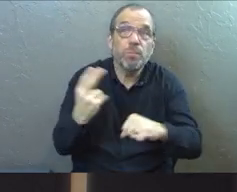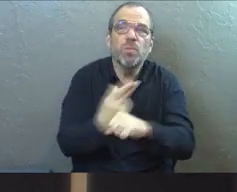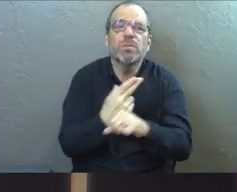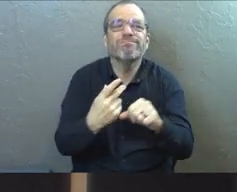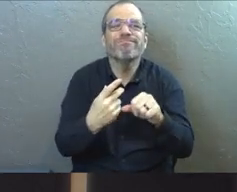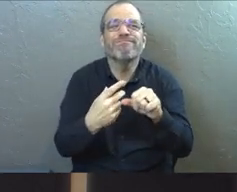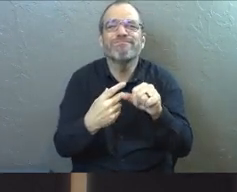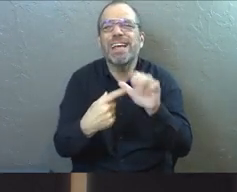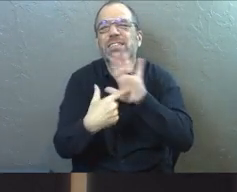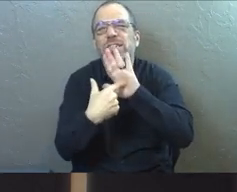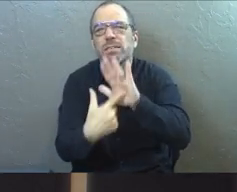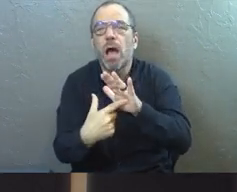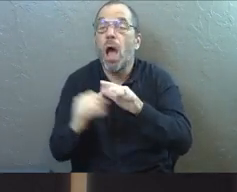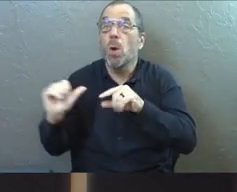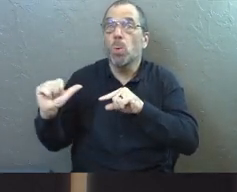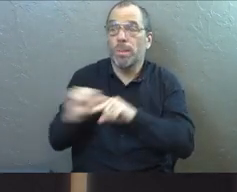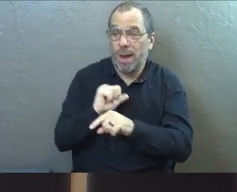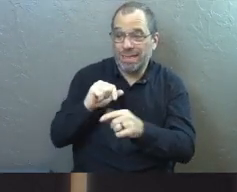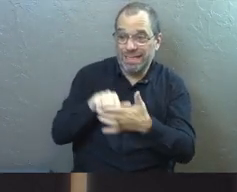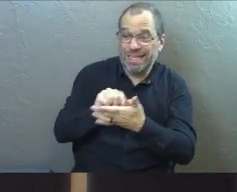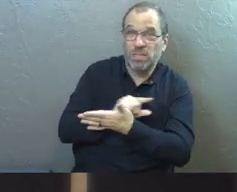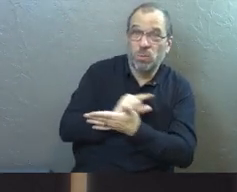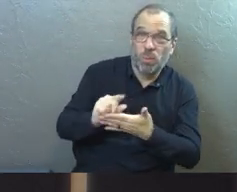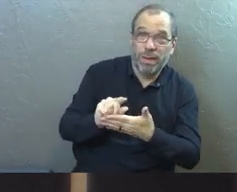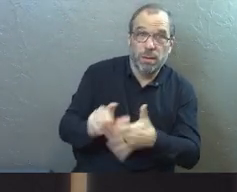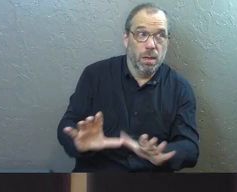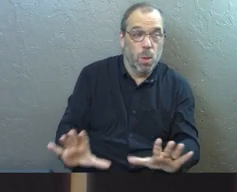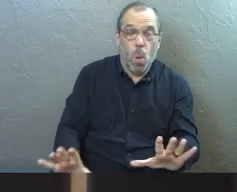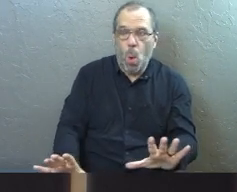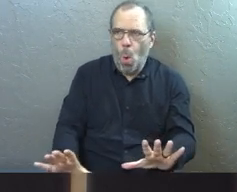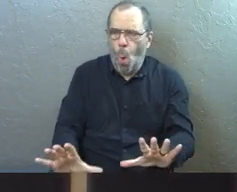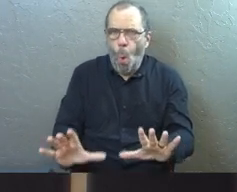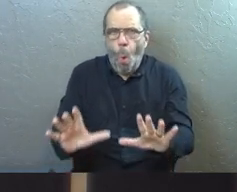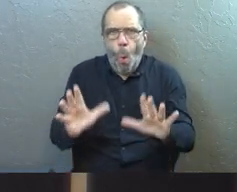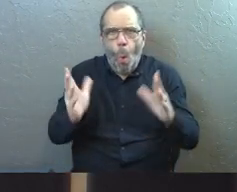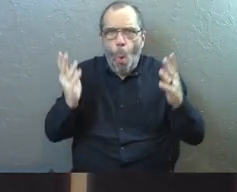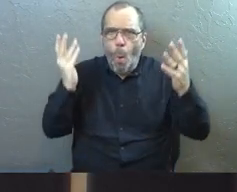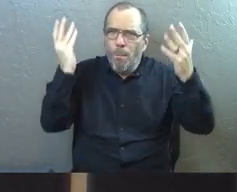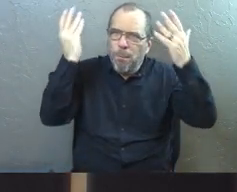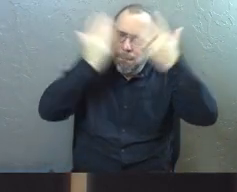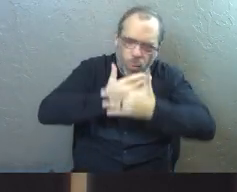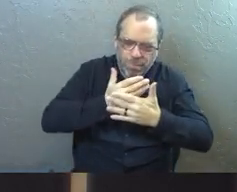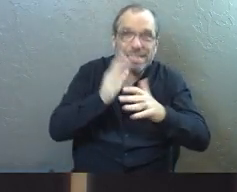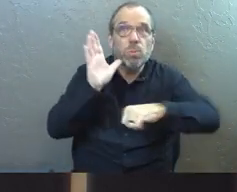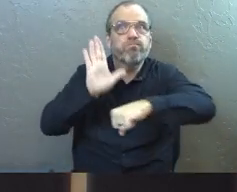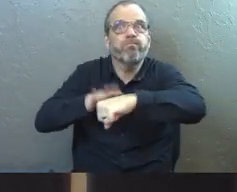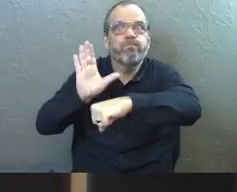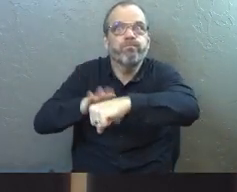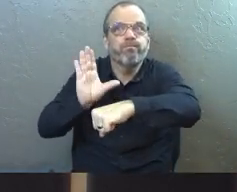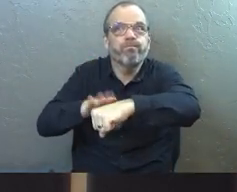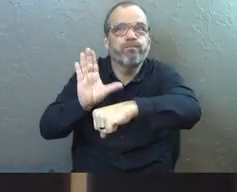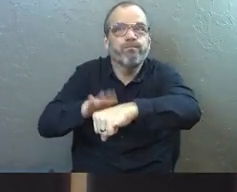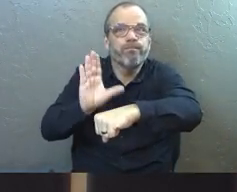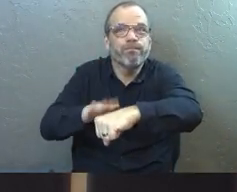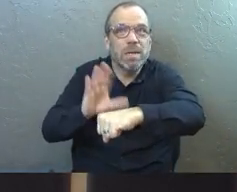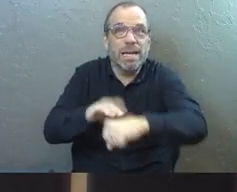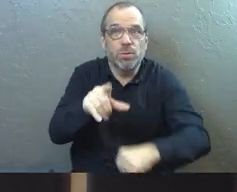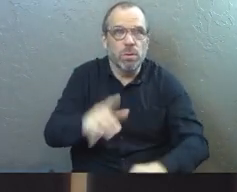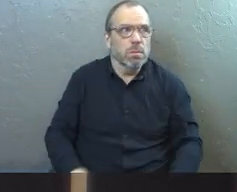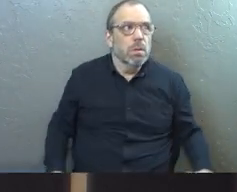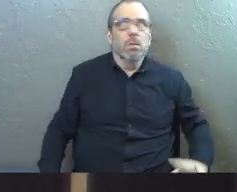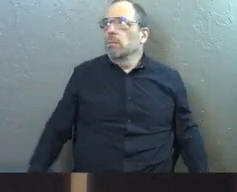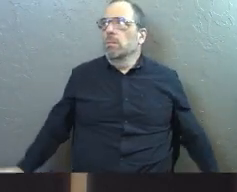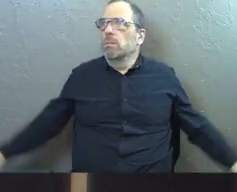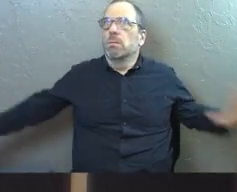that as an illustration. We practiced it this week. It's very dark in here when that happens. So I'm telling you up front, because if that's not your